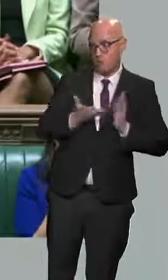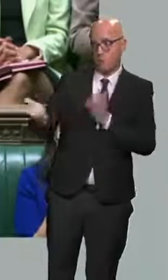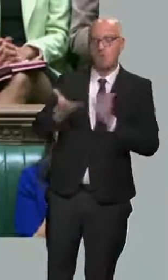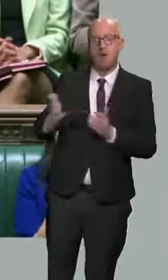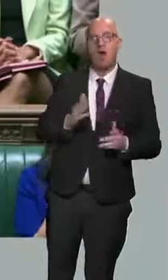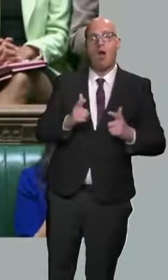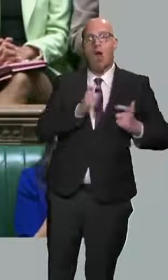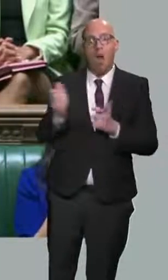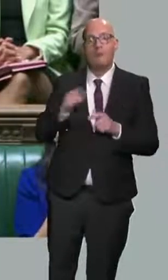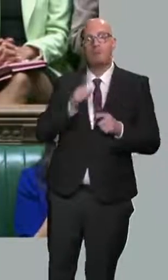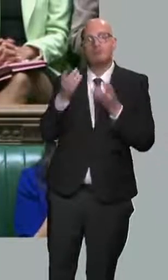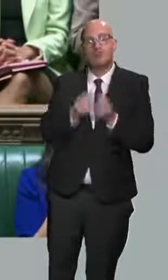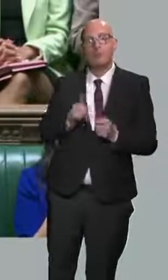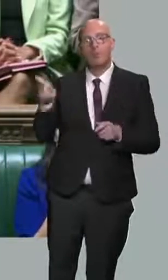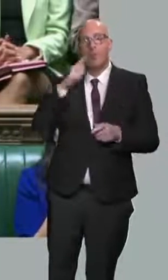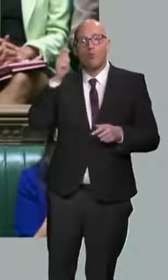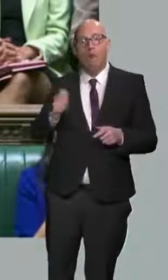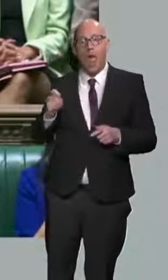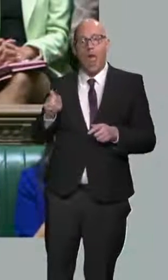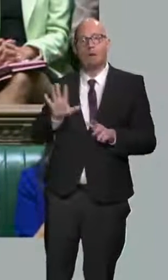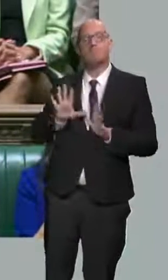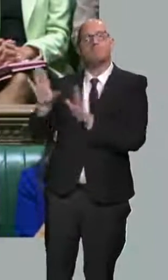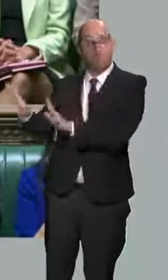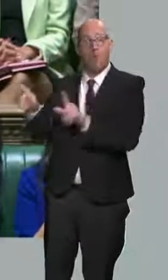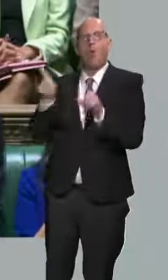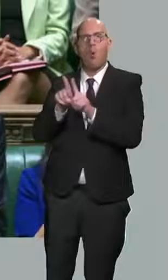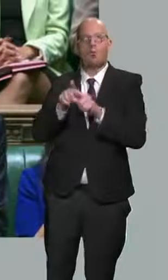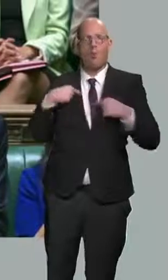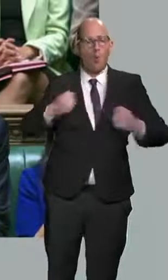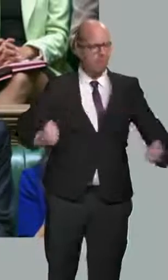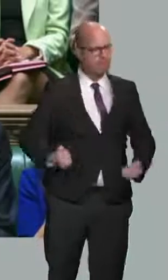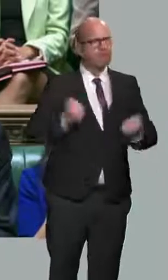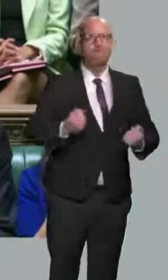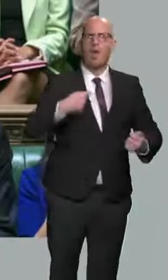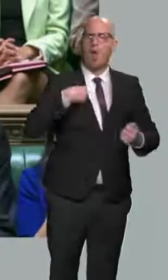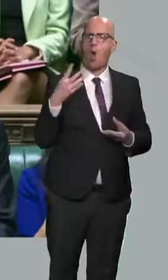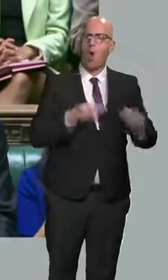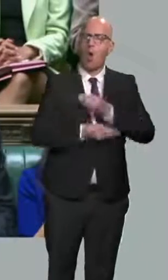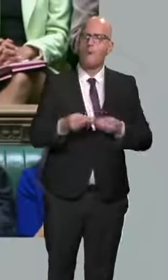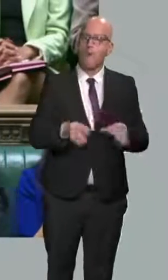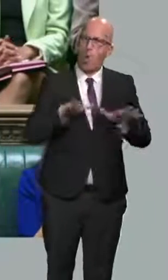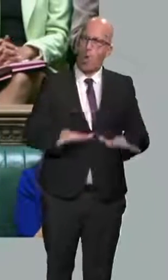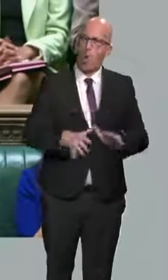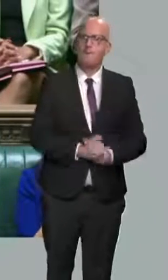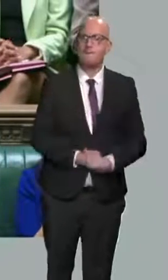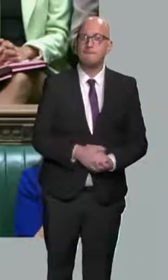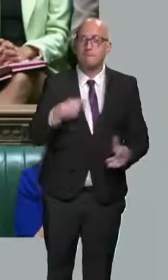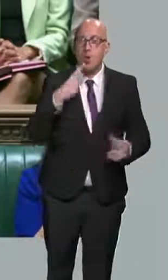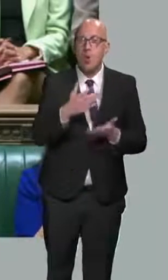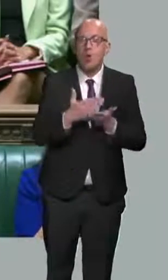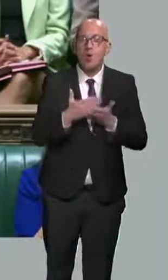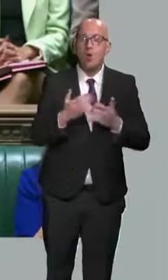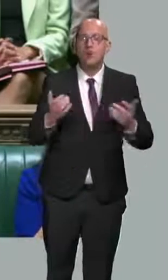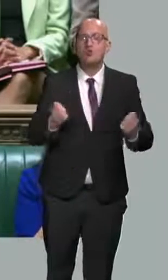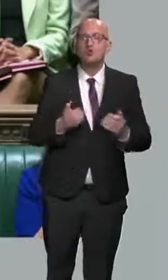but in strengthening our economy here at home. So when I talk about security, yes, I mean responding